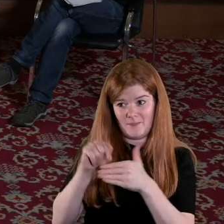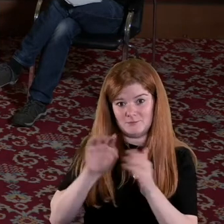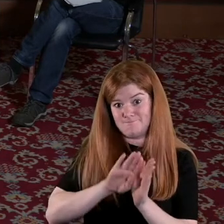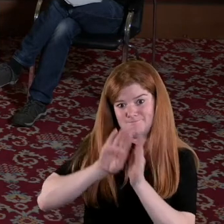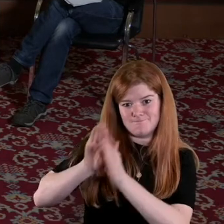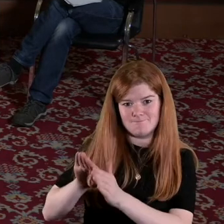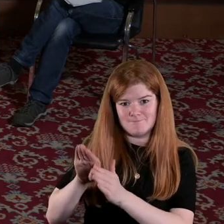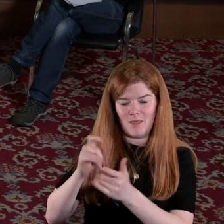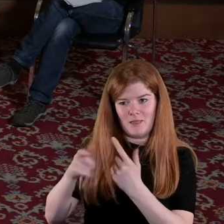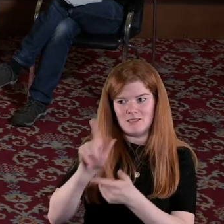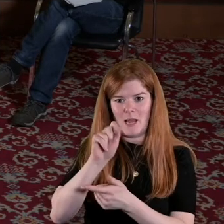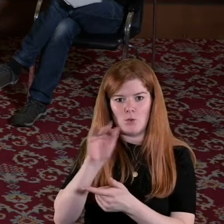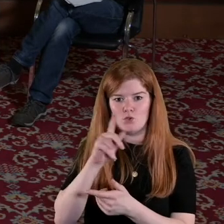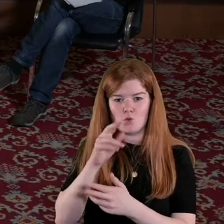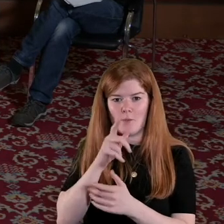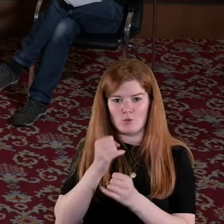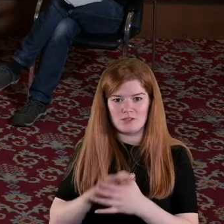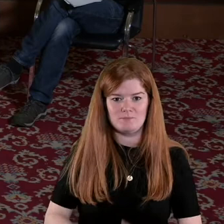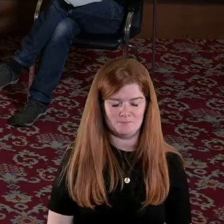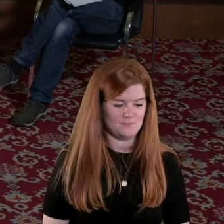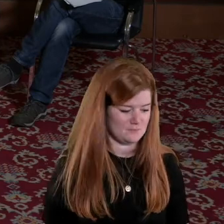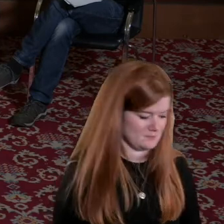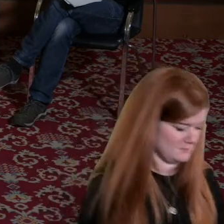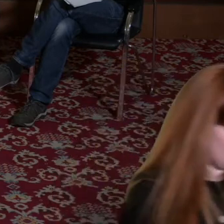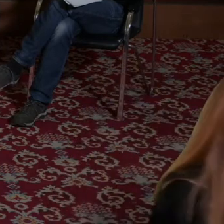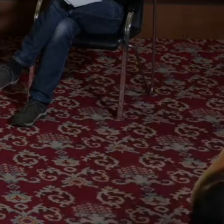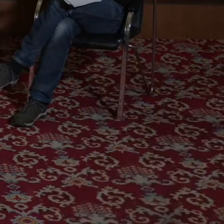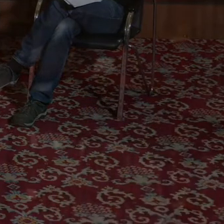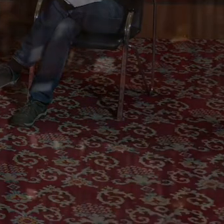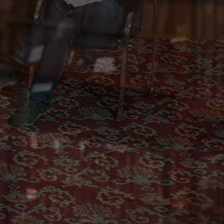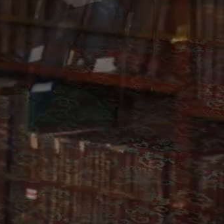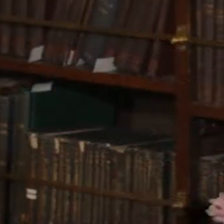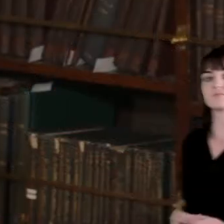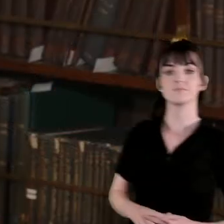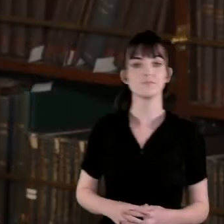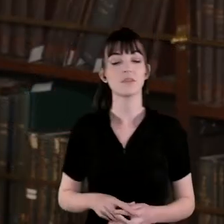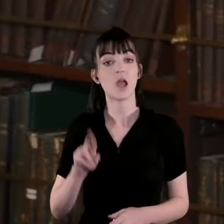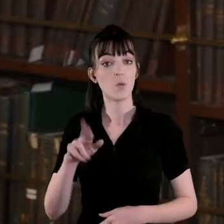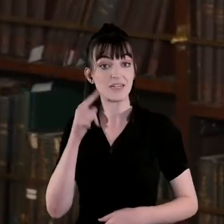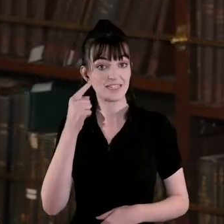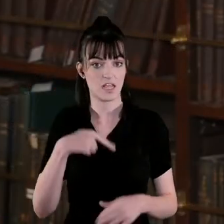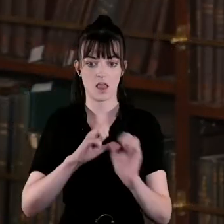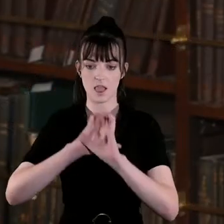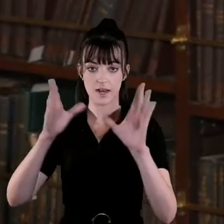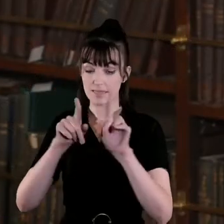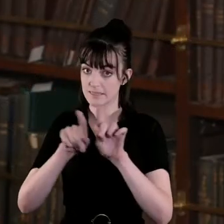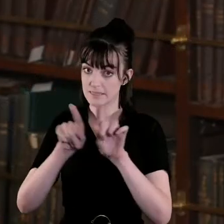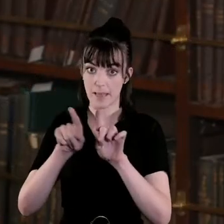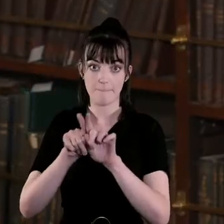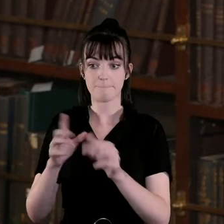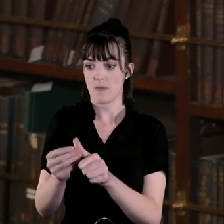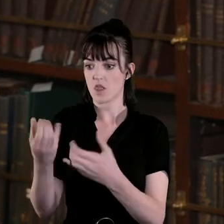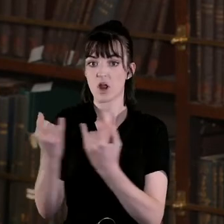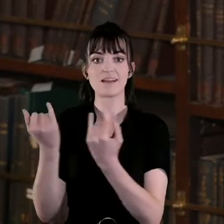taboo and again you see the same thing in other conflicts other periods at the end of the second world war French women who were